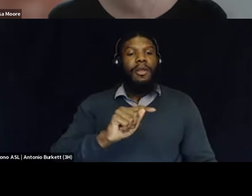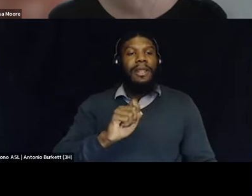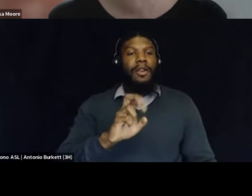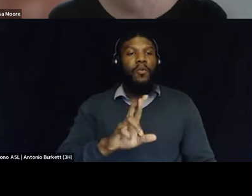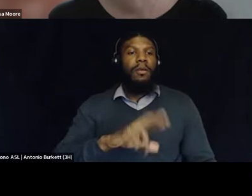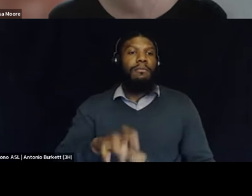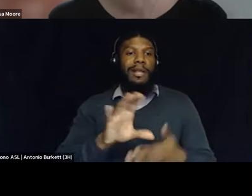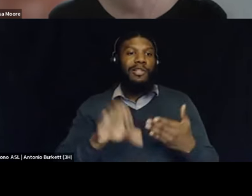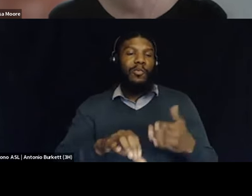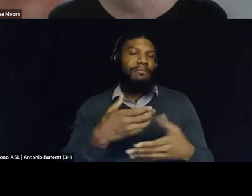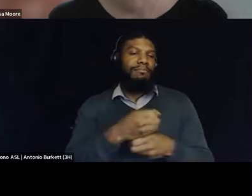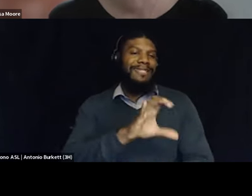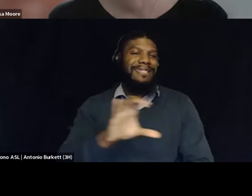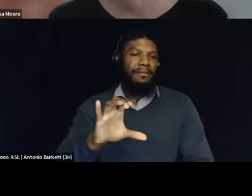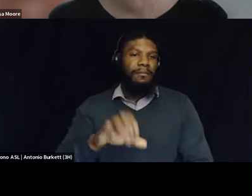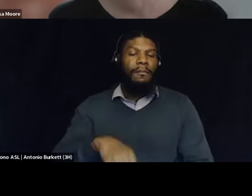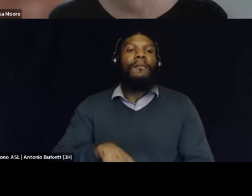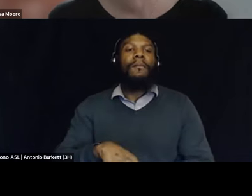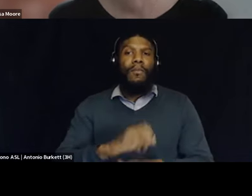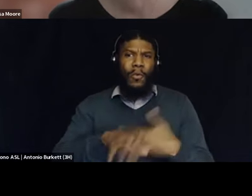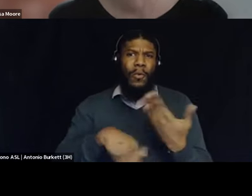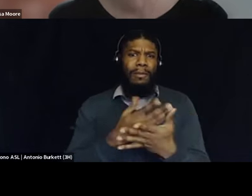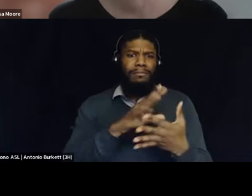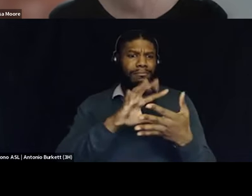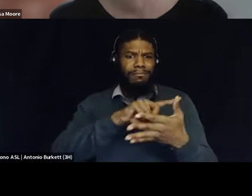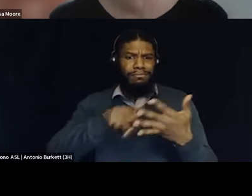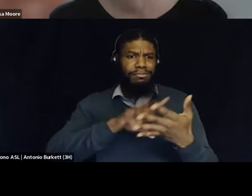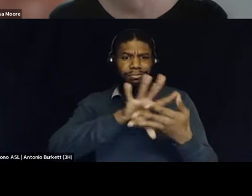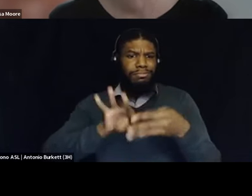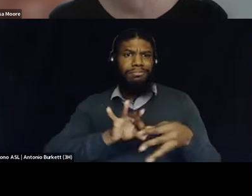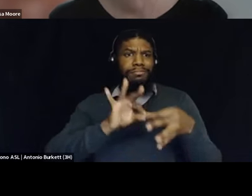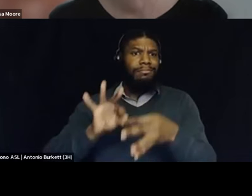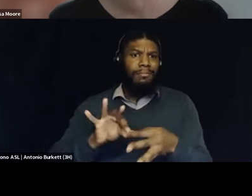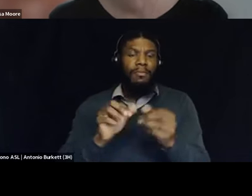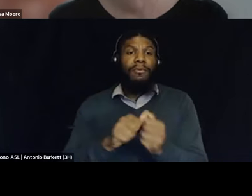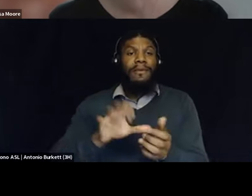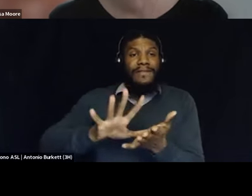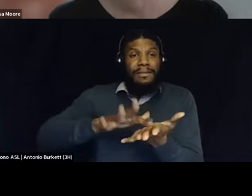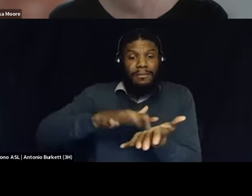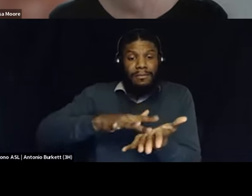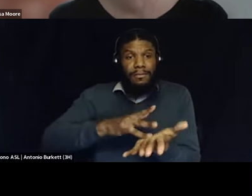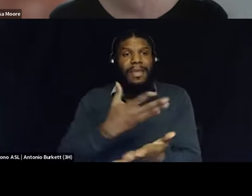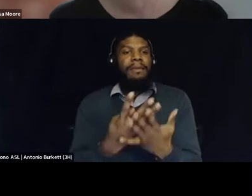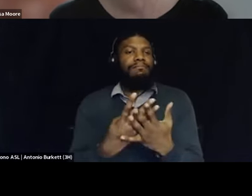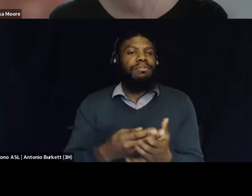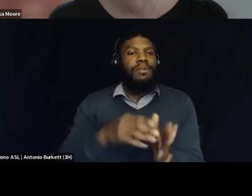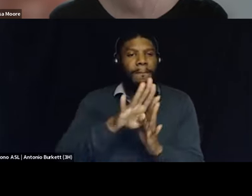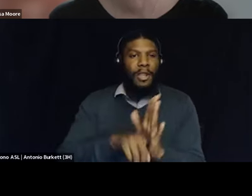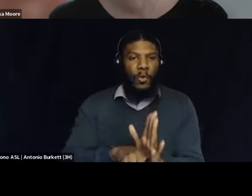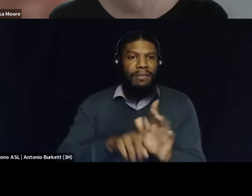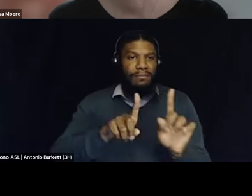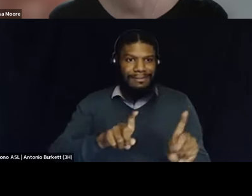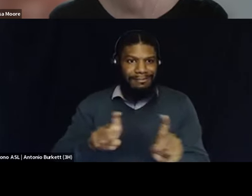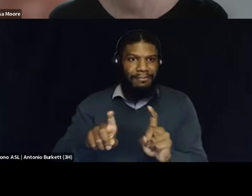all um tied together with the fingerprinting and background screening um that was